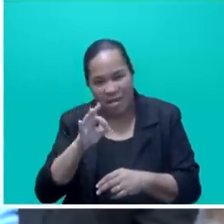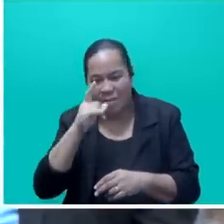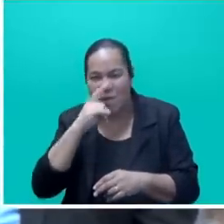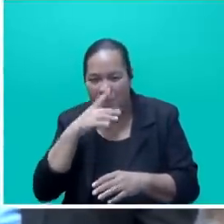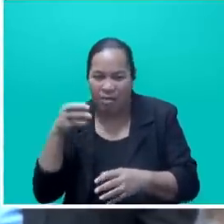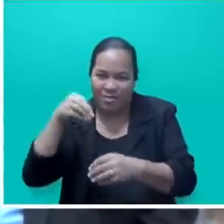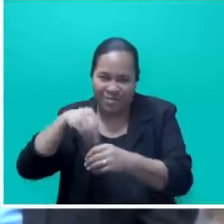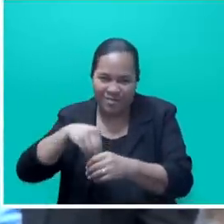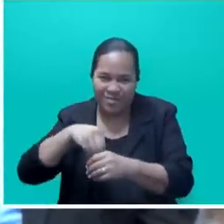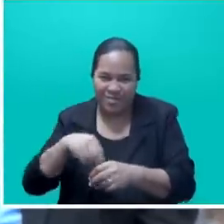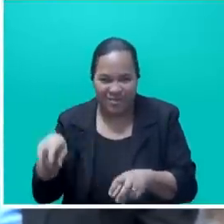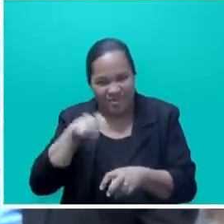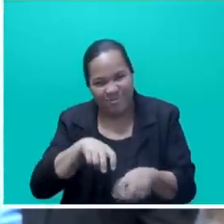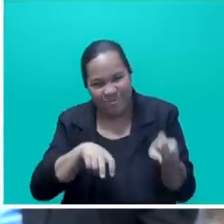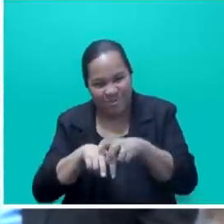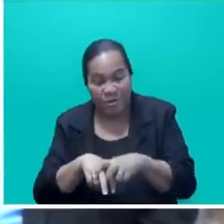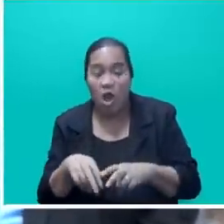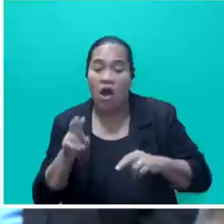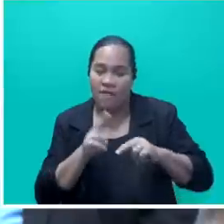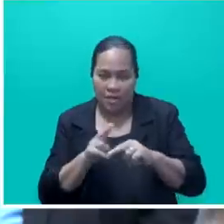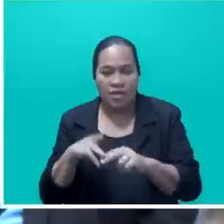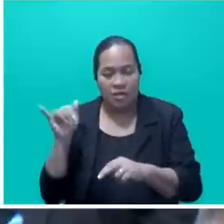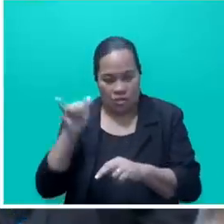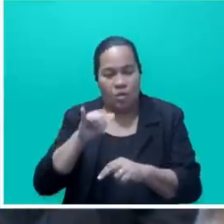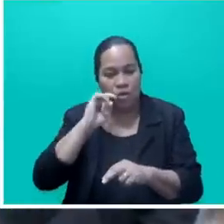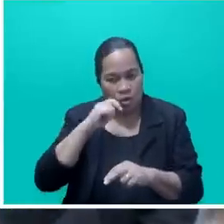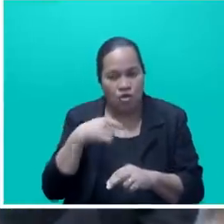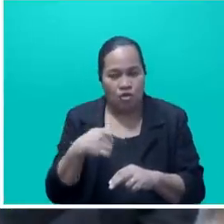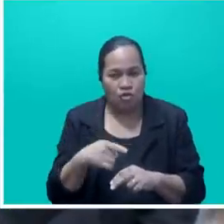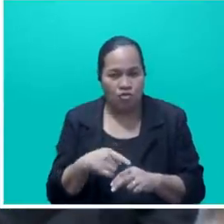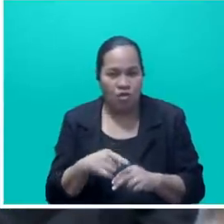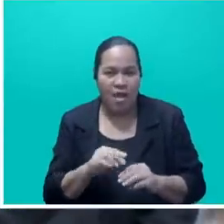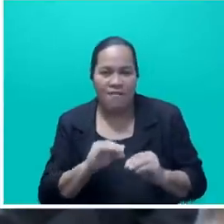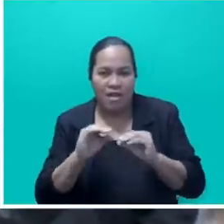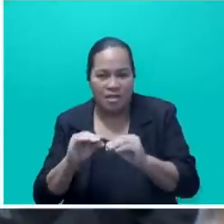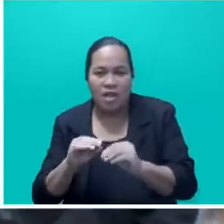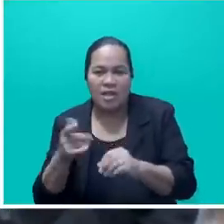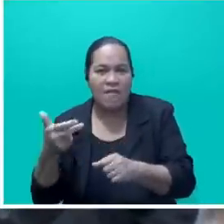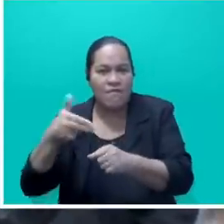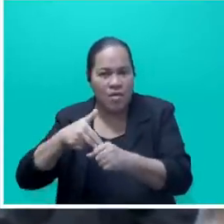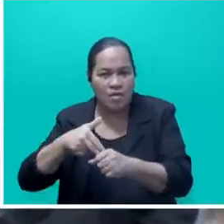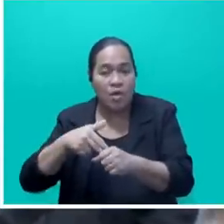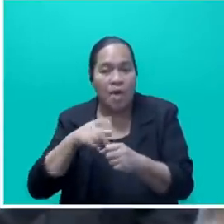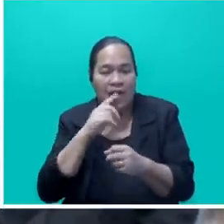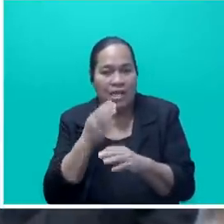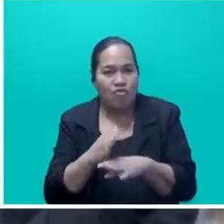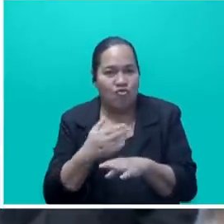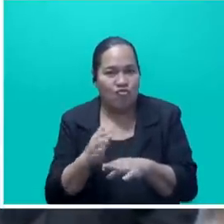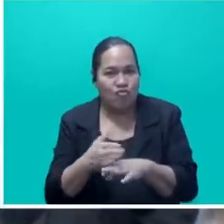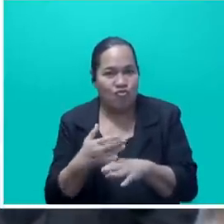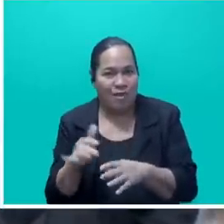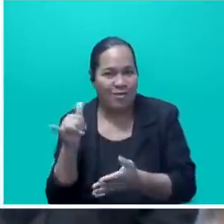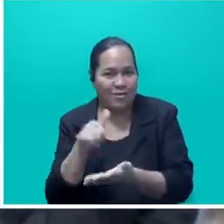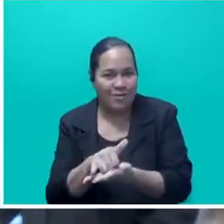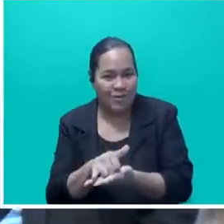Mr. Speaker, Sir, Fiji Airways will continue to invest in advanced, fuel-efficient modern aircraft. We are also